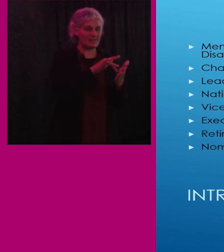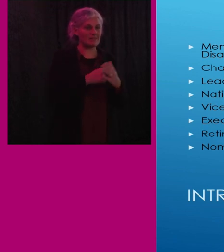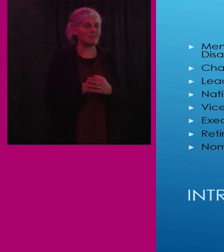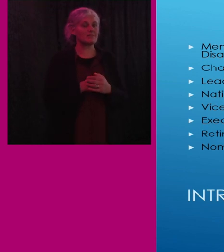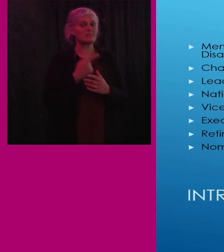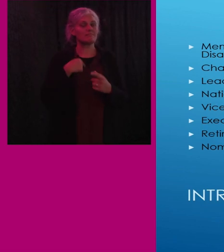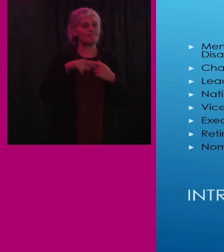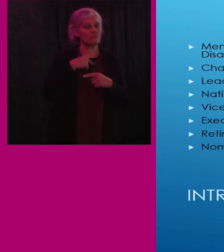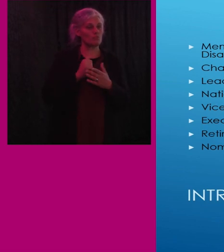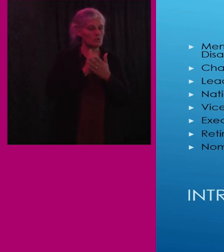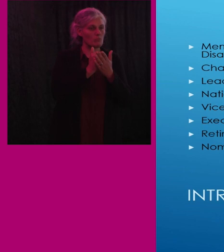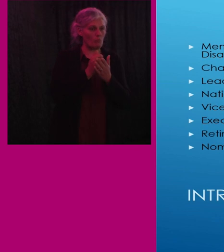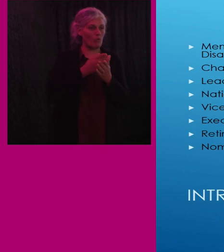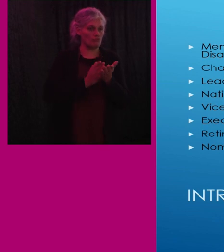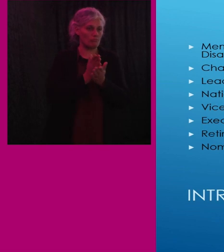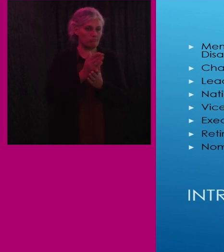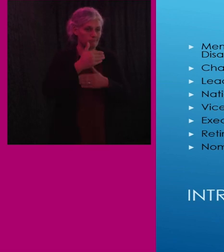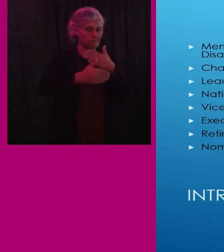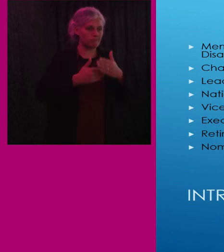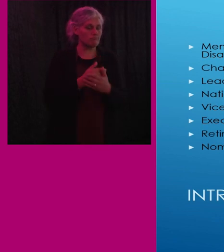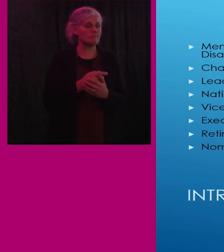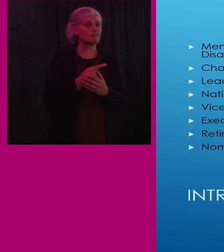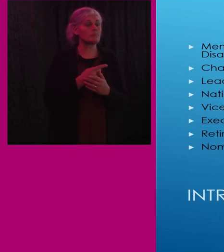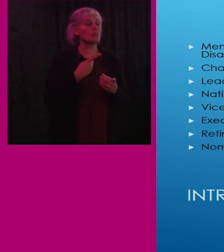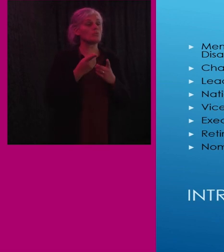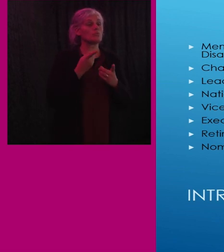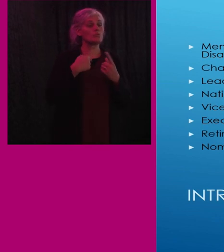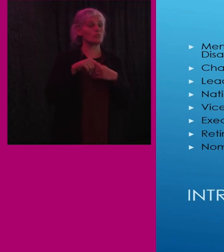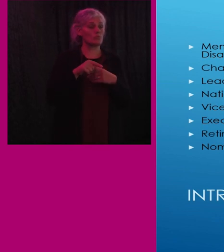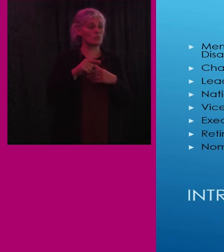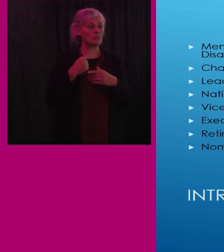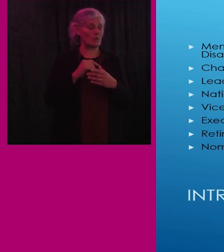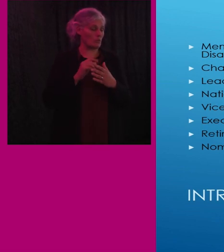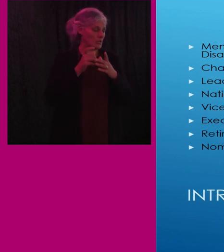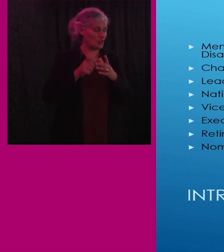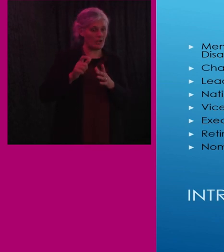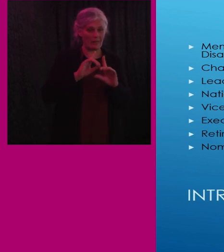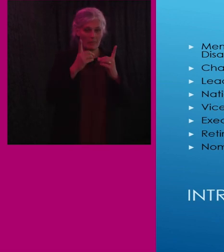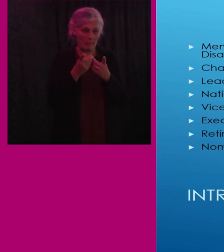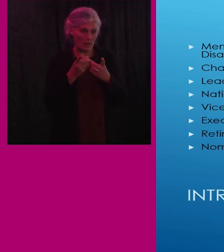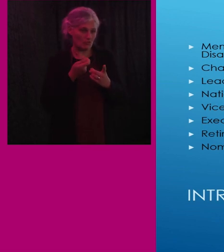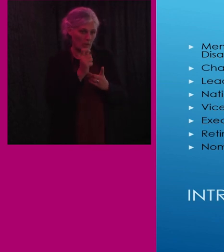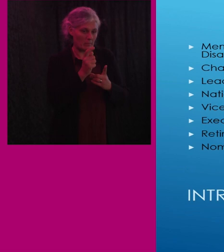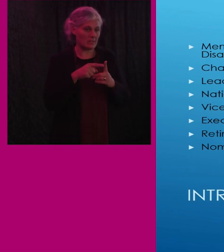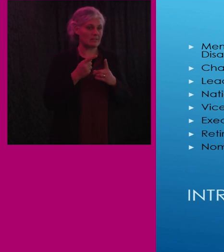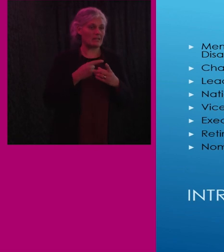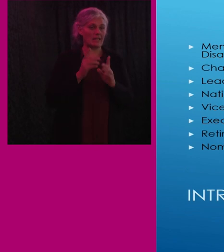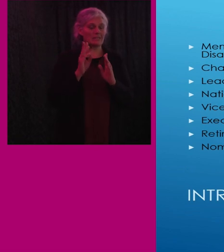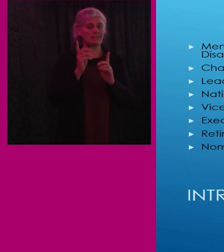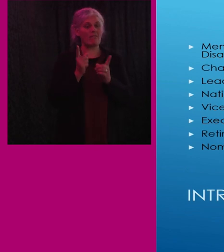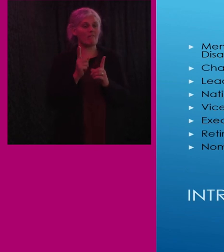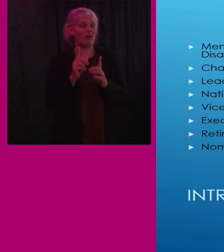testified in support of its passage. Following the ADA's enactment I chaired the department of transportation's advisory committee